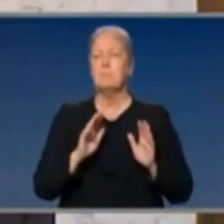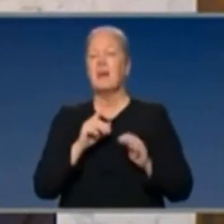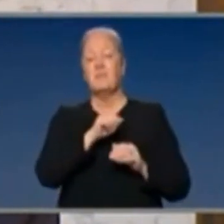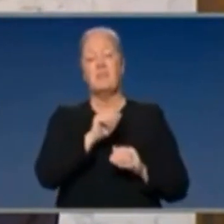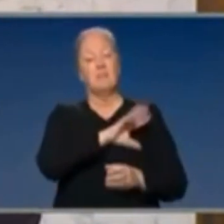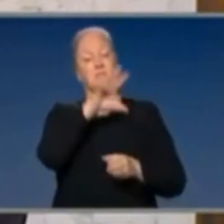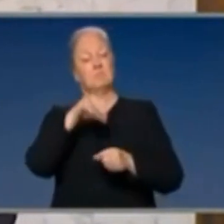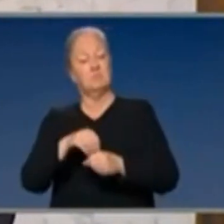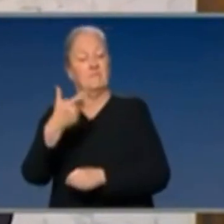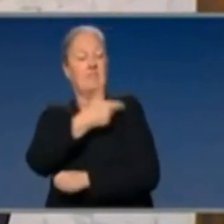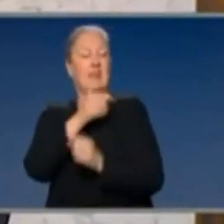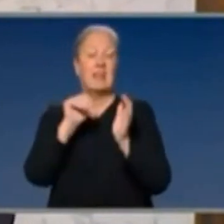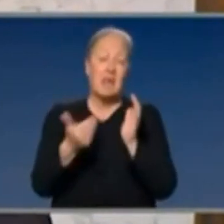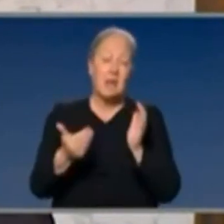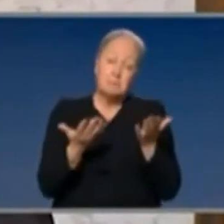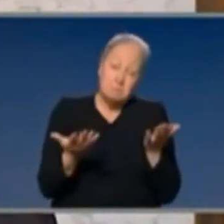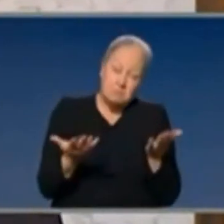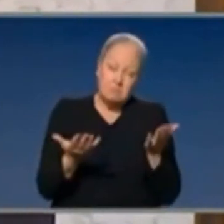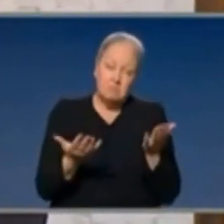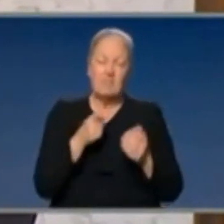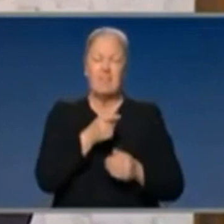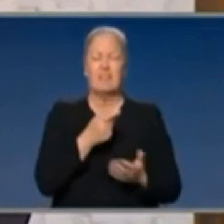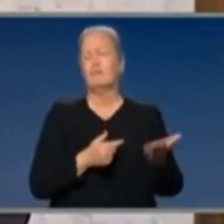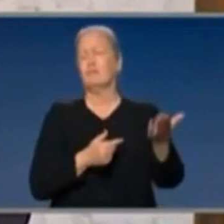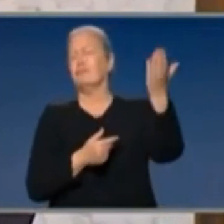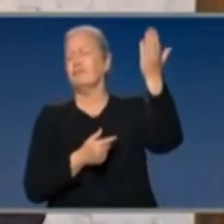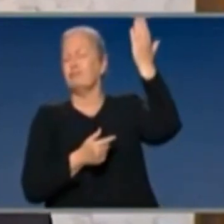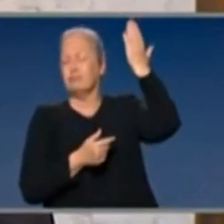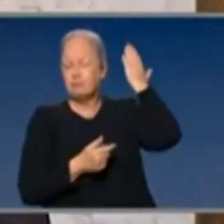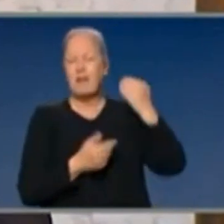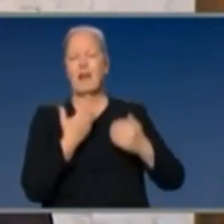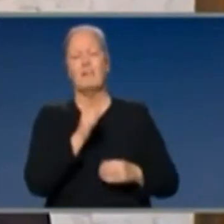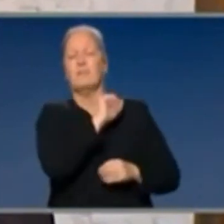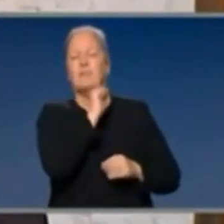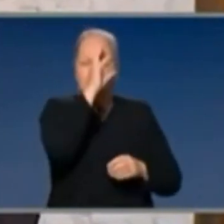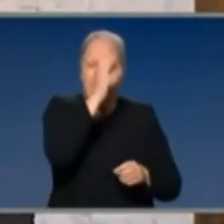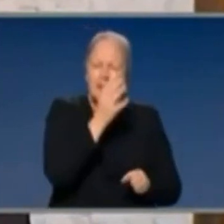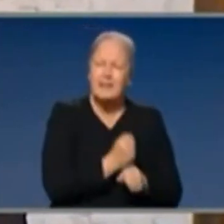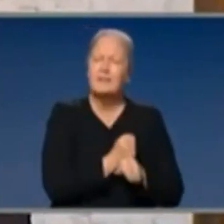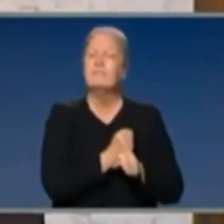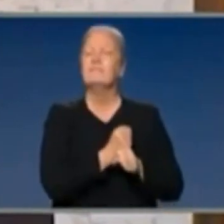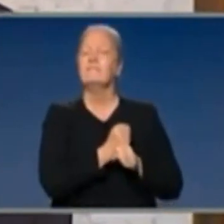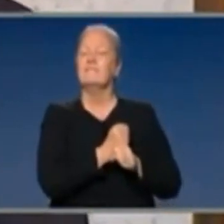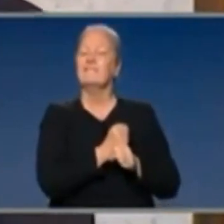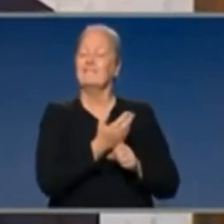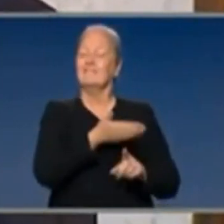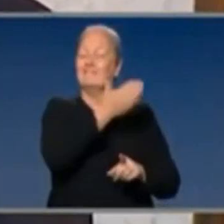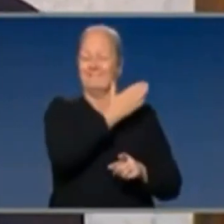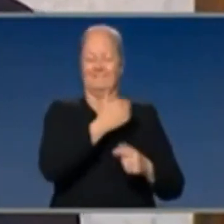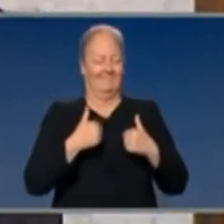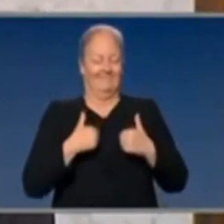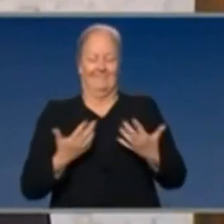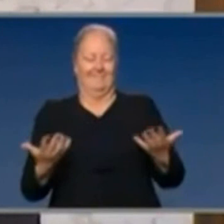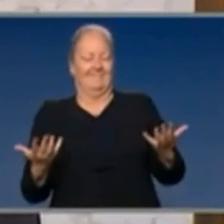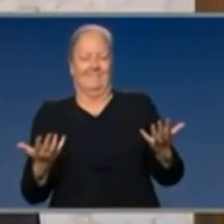around the world. But that's over four decades ago and there's some theology which is beyond my